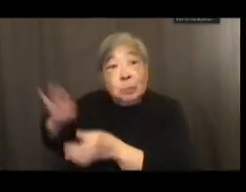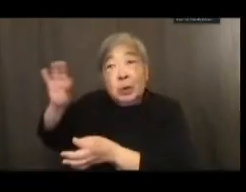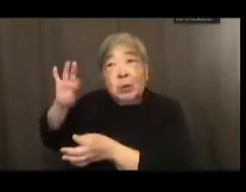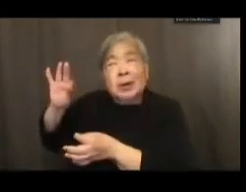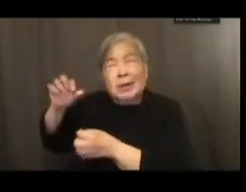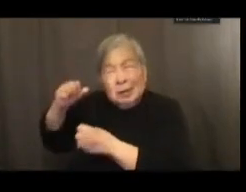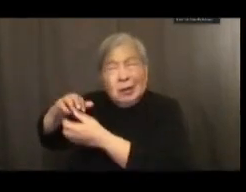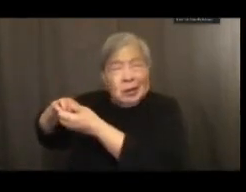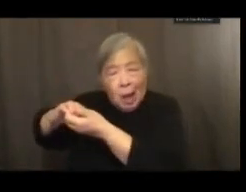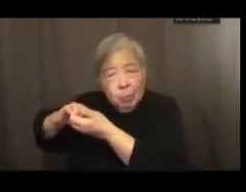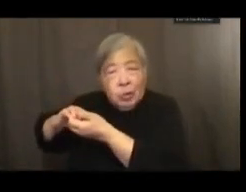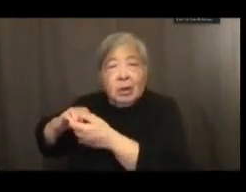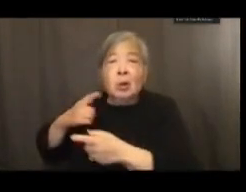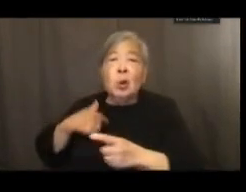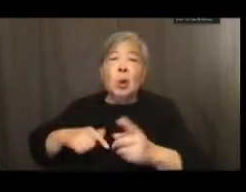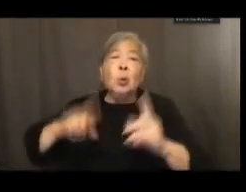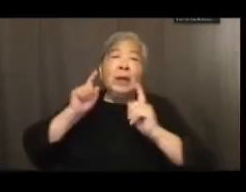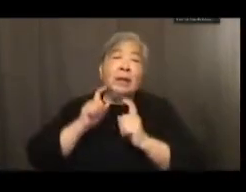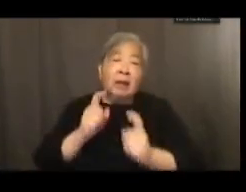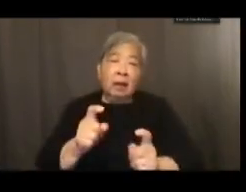our convening tonight.